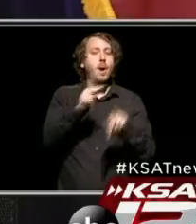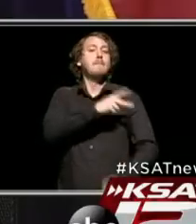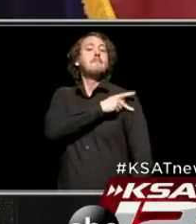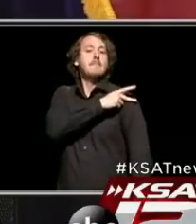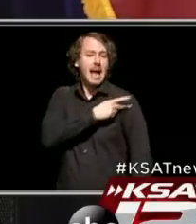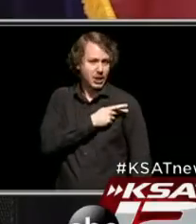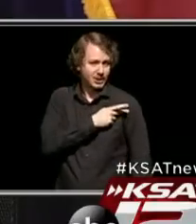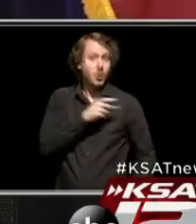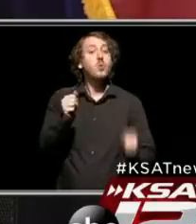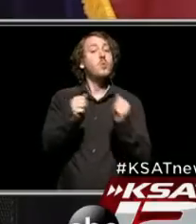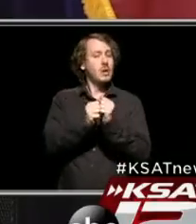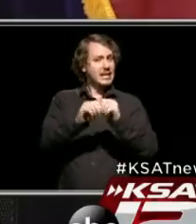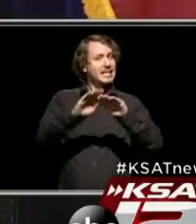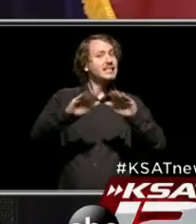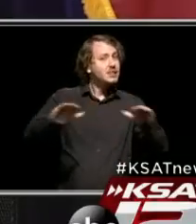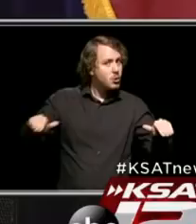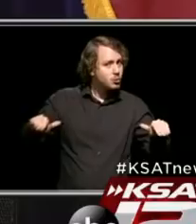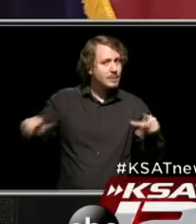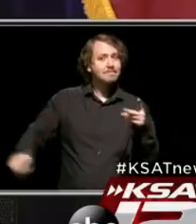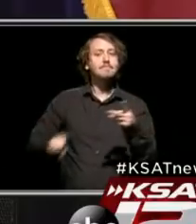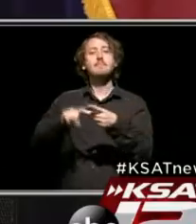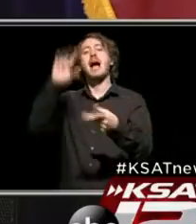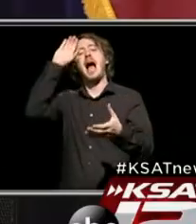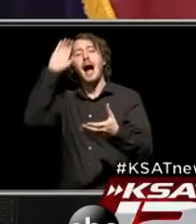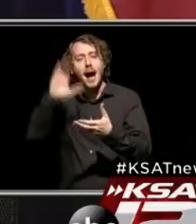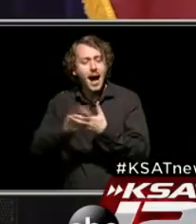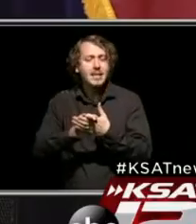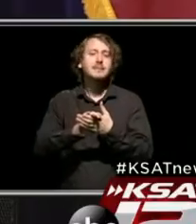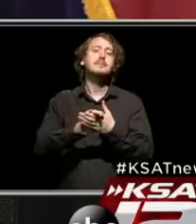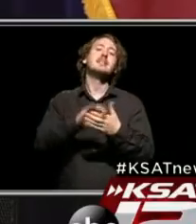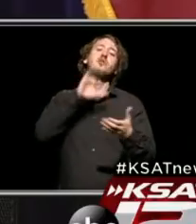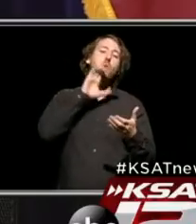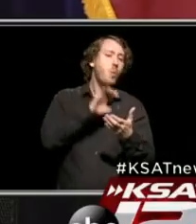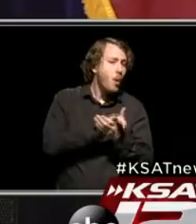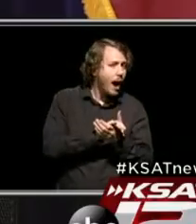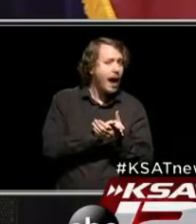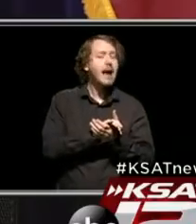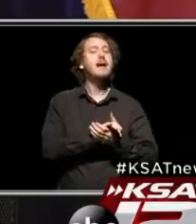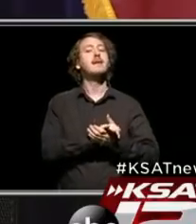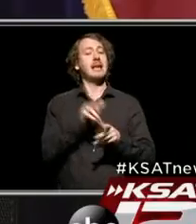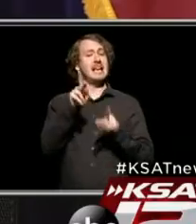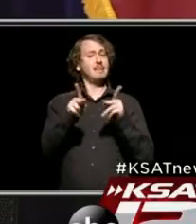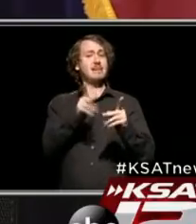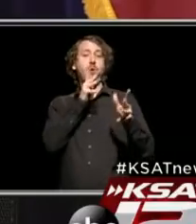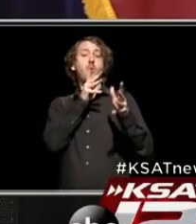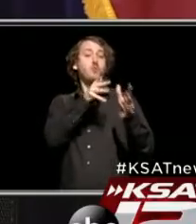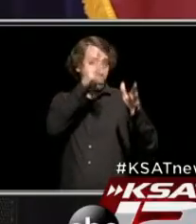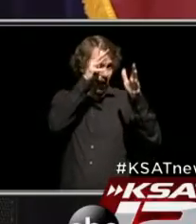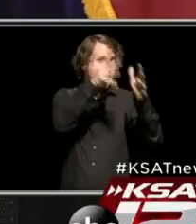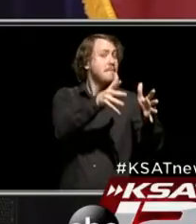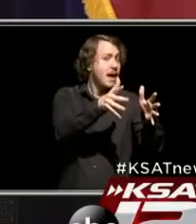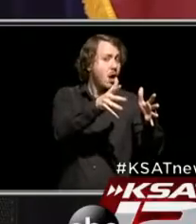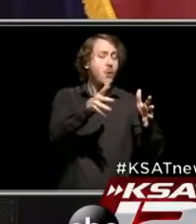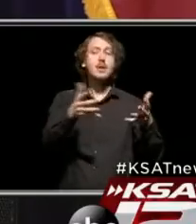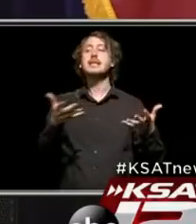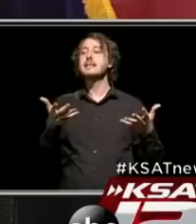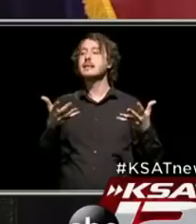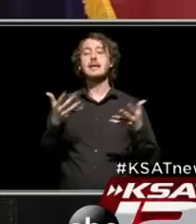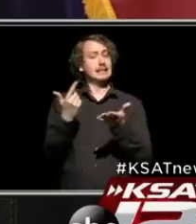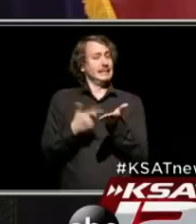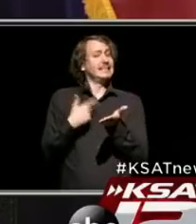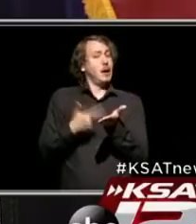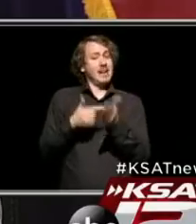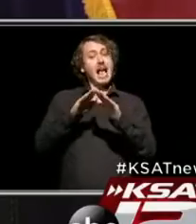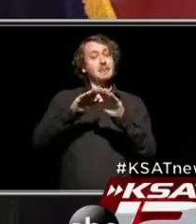you know, children, with husbands and wives, people who are grandparents, and, you know, sometimes